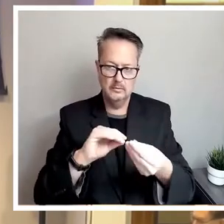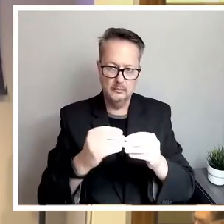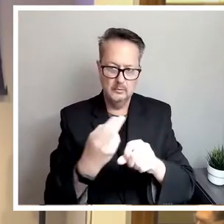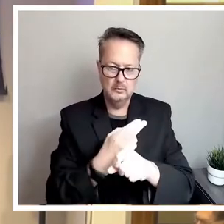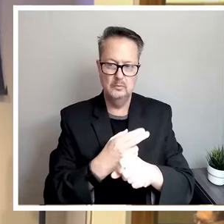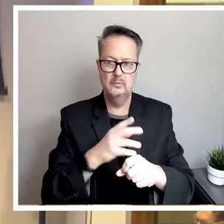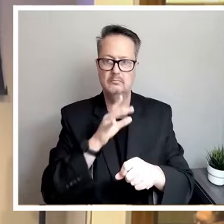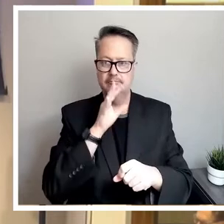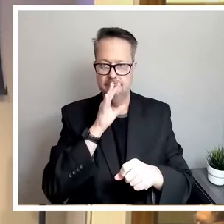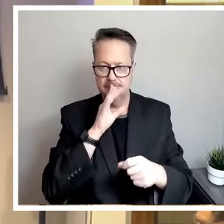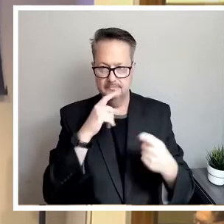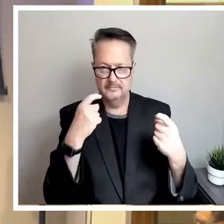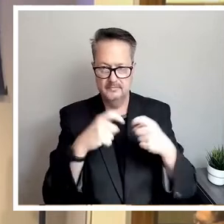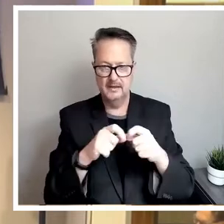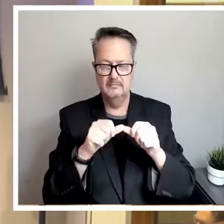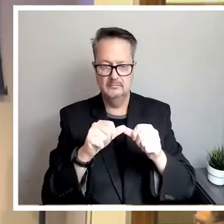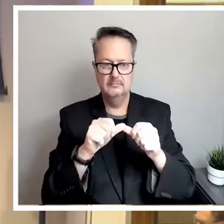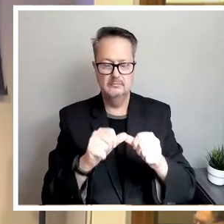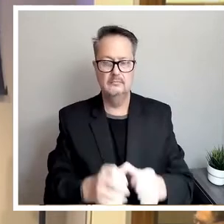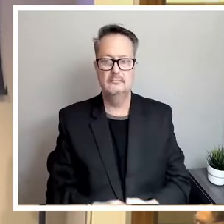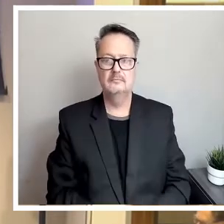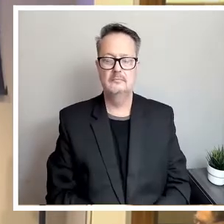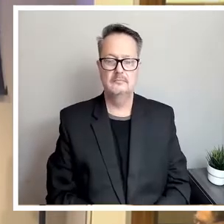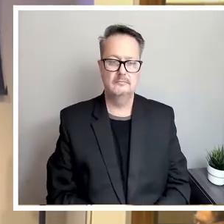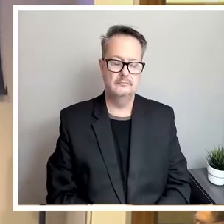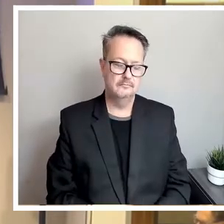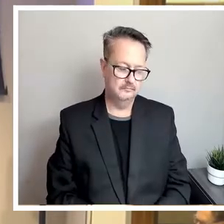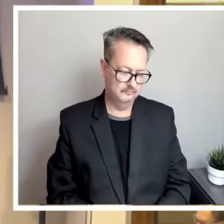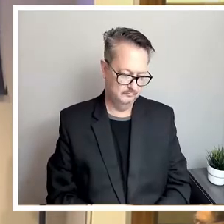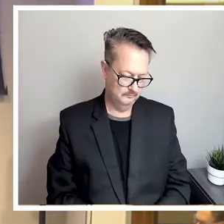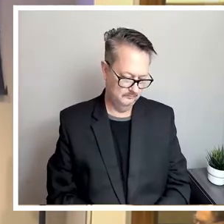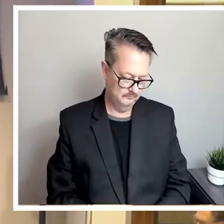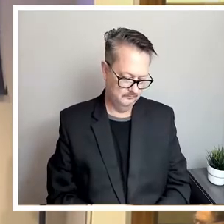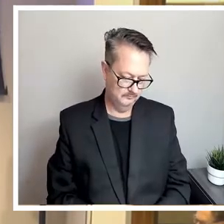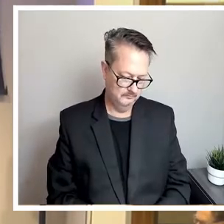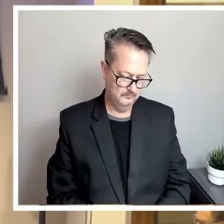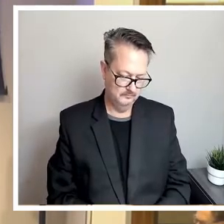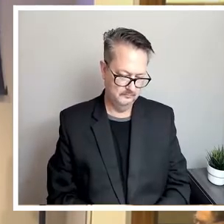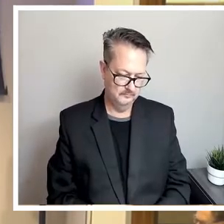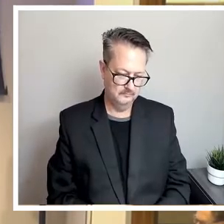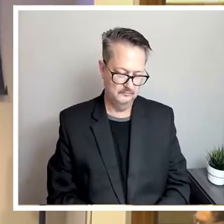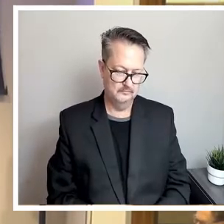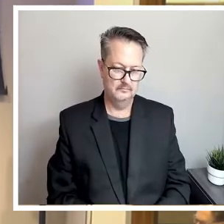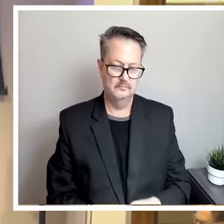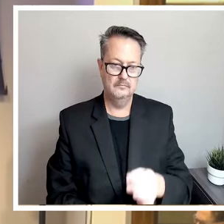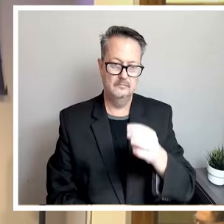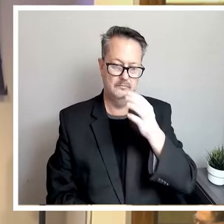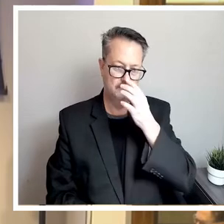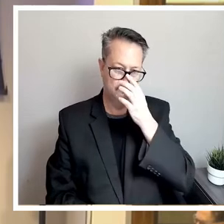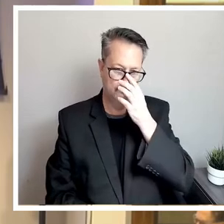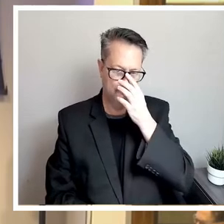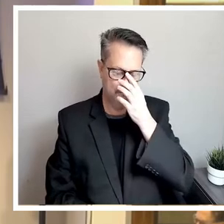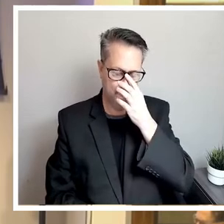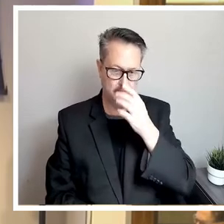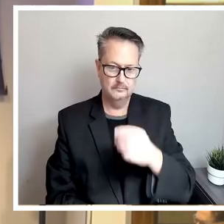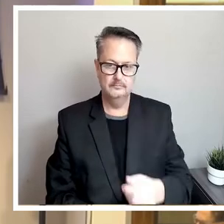personal tomará su nombre y traducirá sus comentarios después de que se proporcionen.